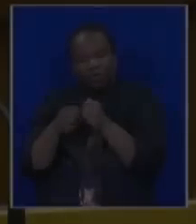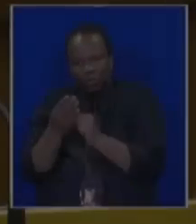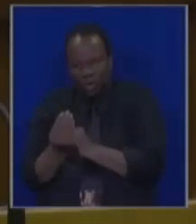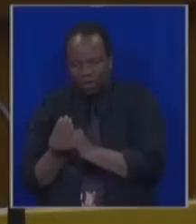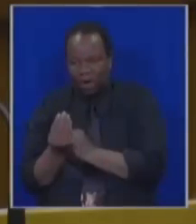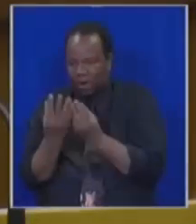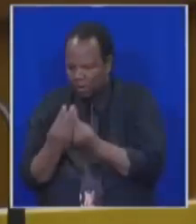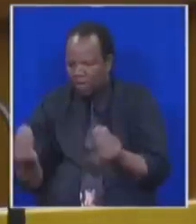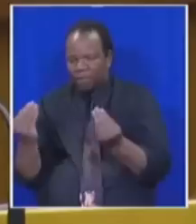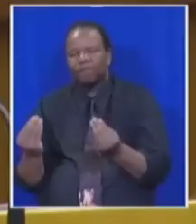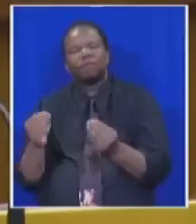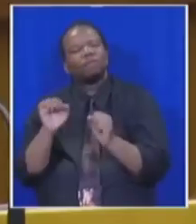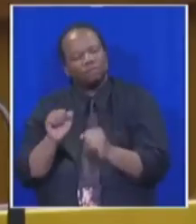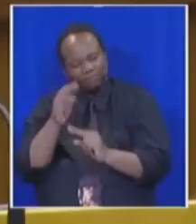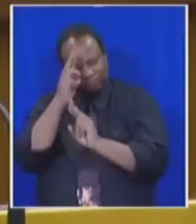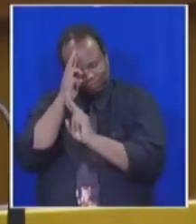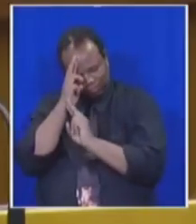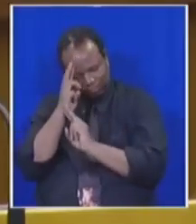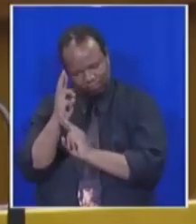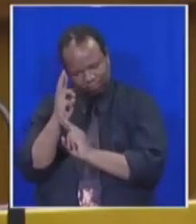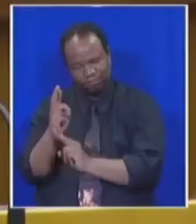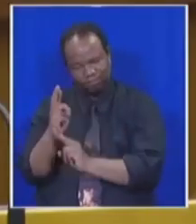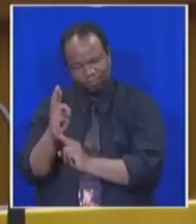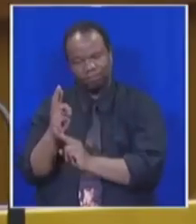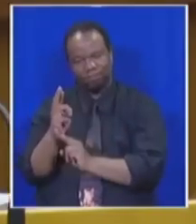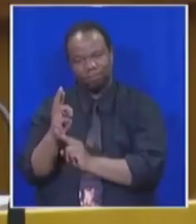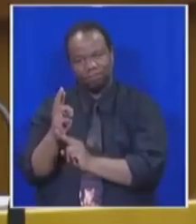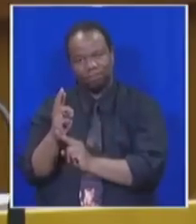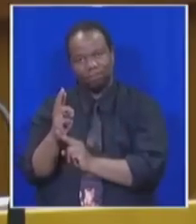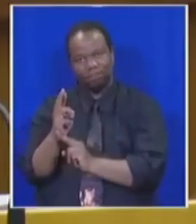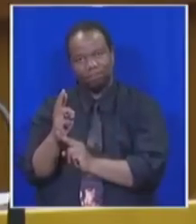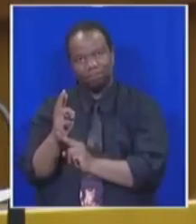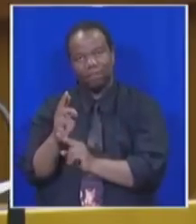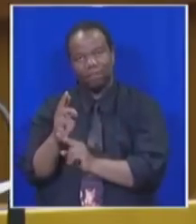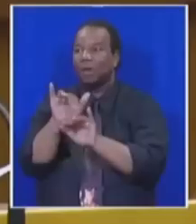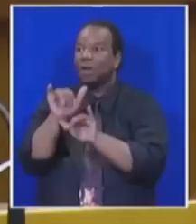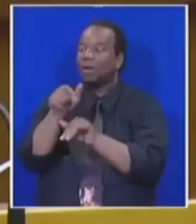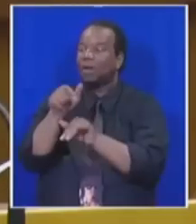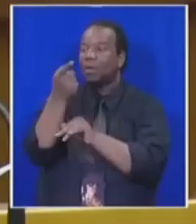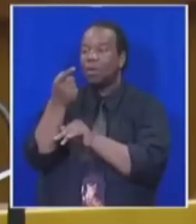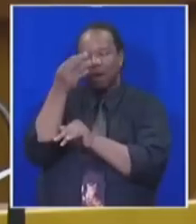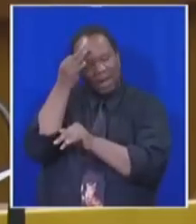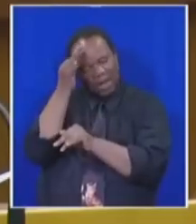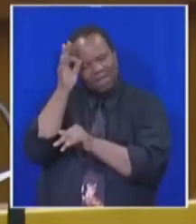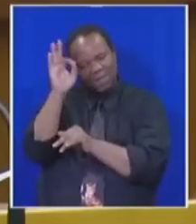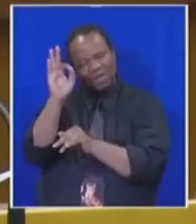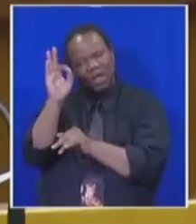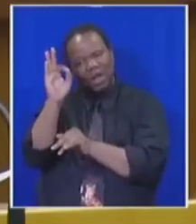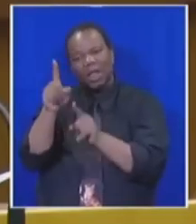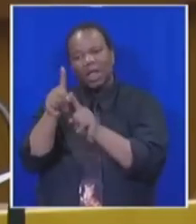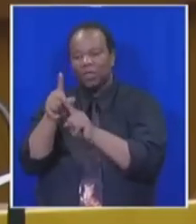I need to acknowledge the special role that non-governmental organizations and our faith-based